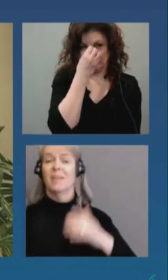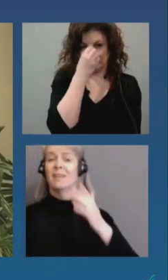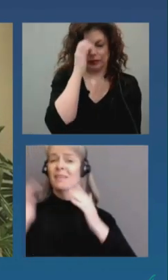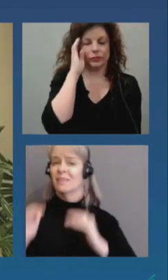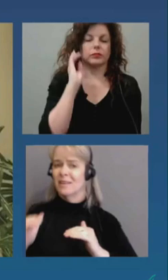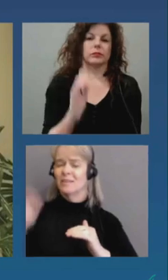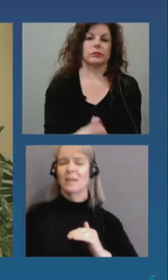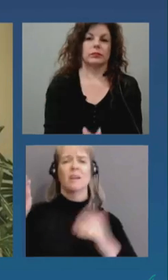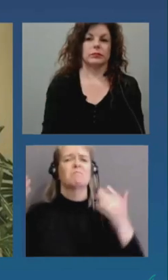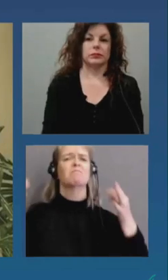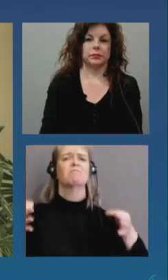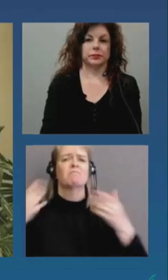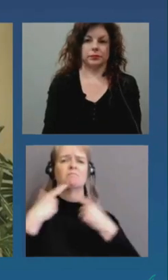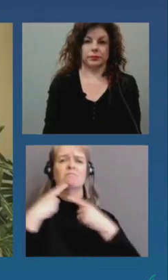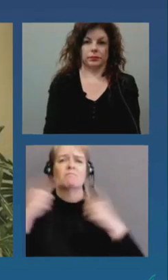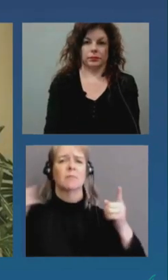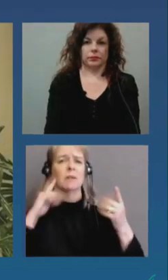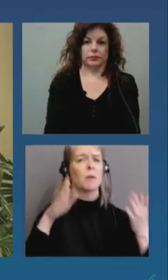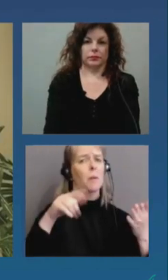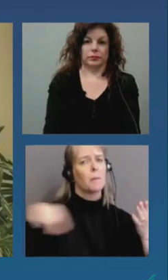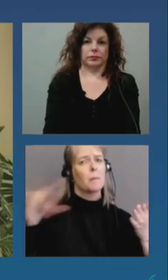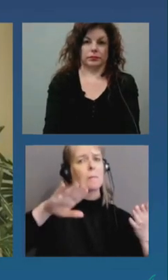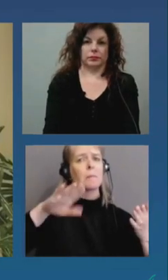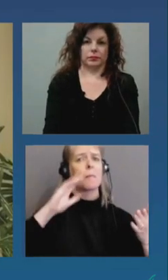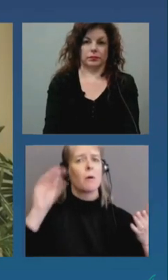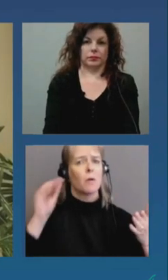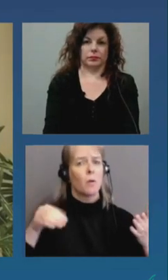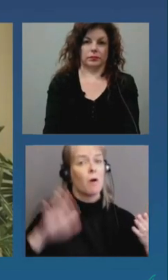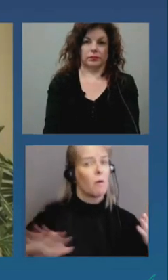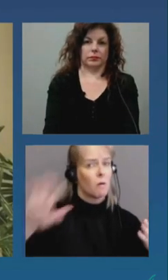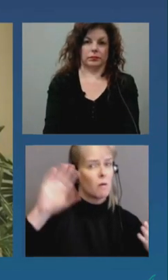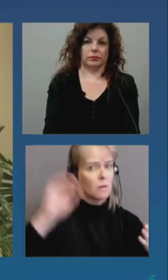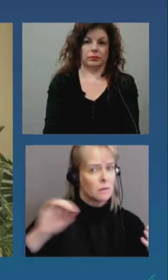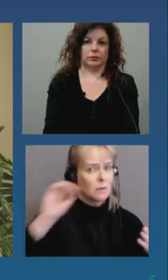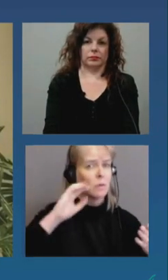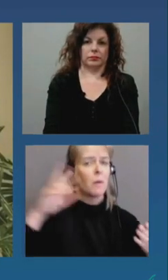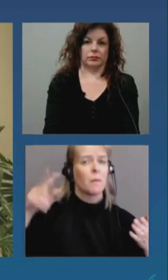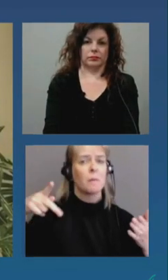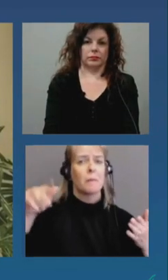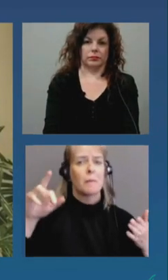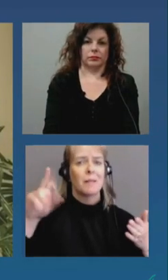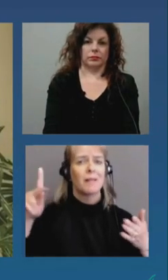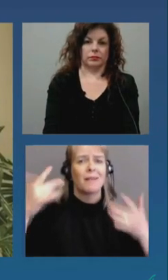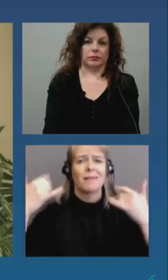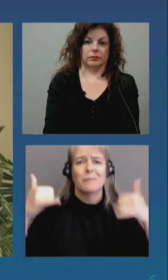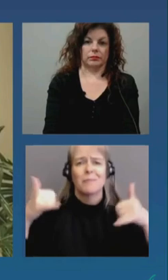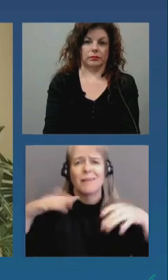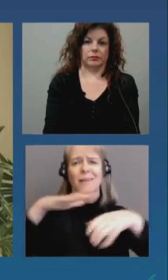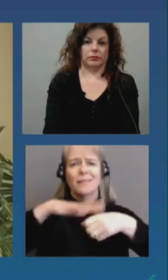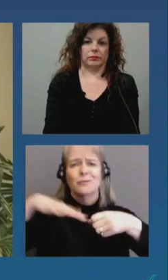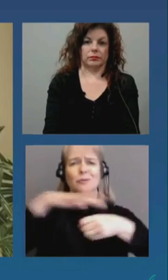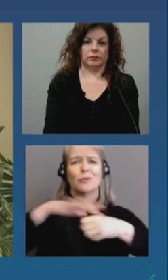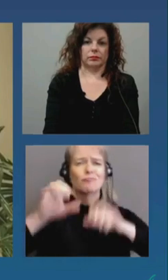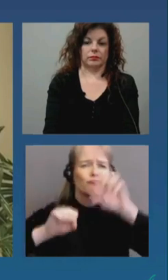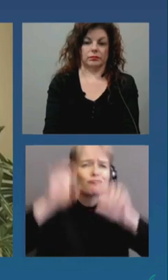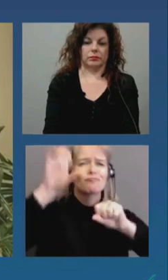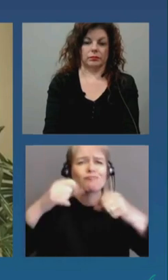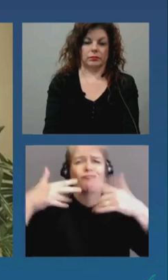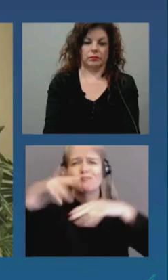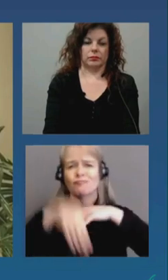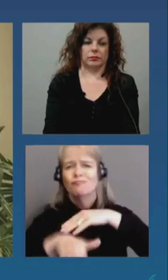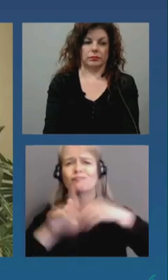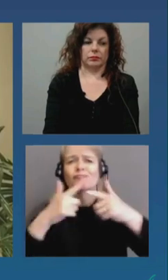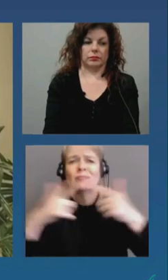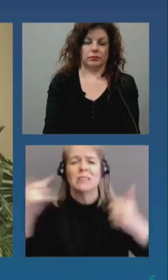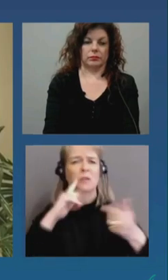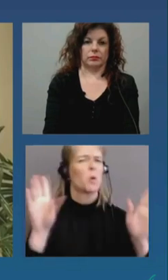Ottawa and Ontario. This is welcome news, obviously, for many residents, particularly families with kids, and recognize